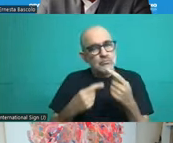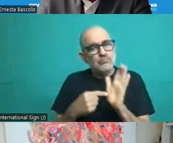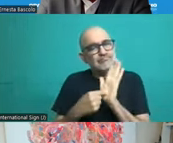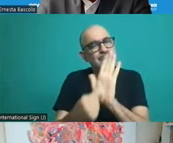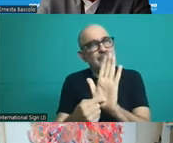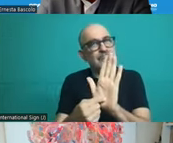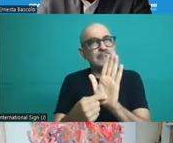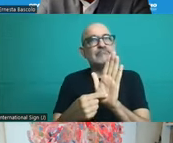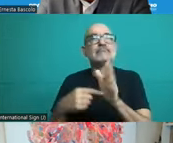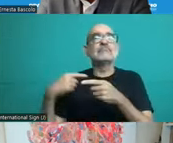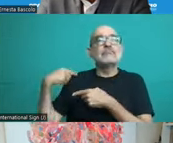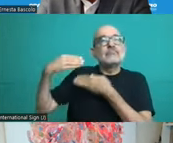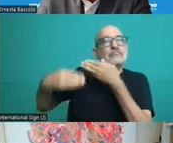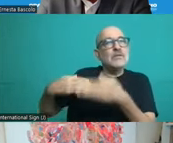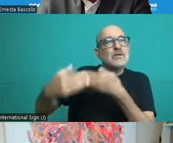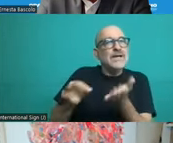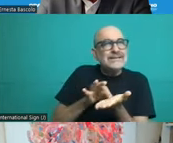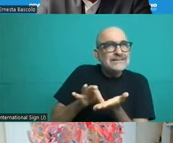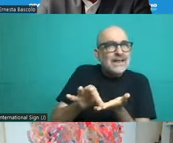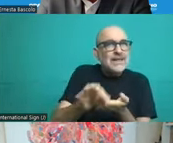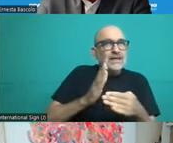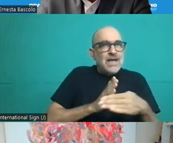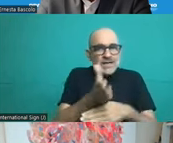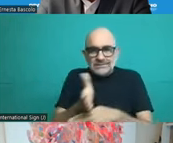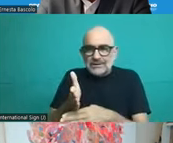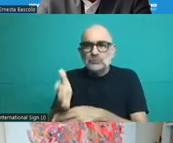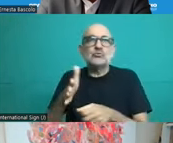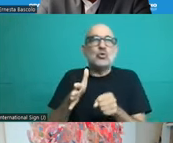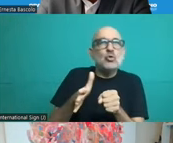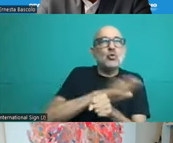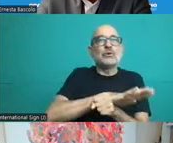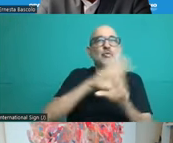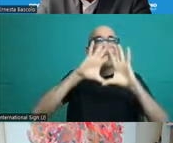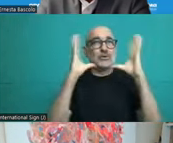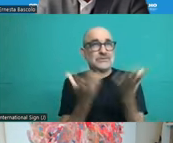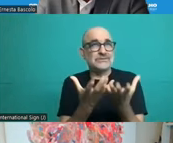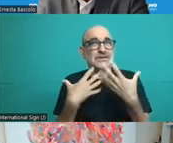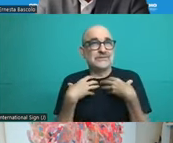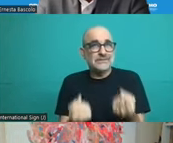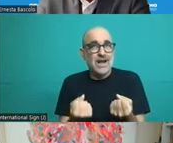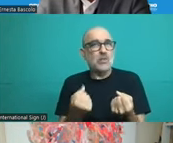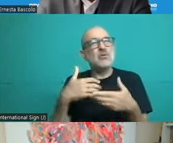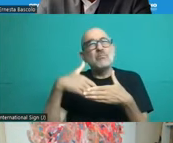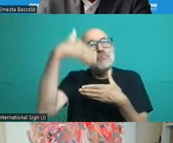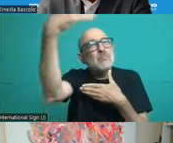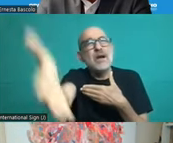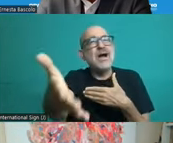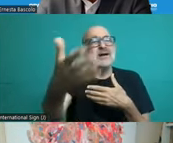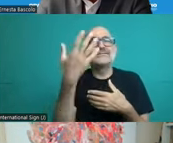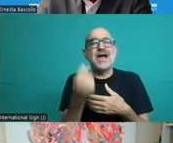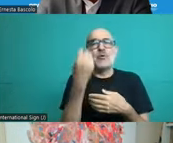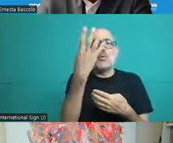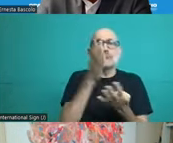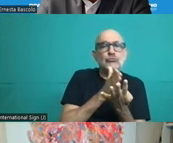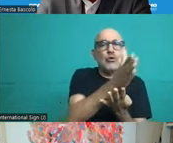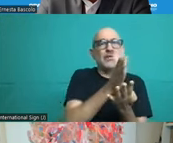strategic areas, and we're four strategic areas that we talk about explicitly because of the relevance. We're